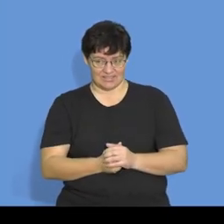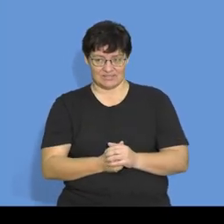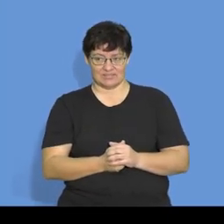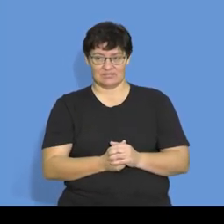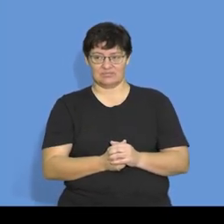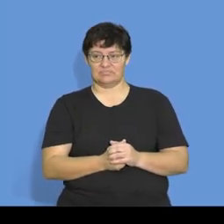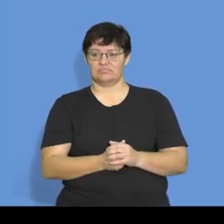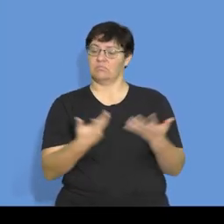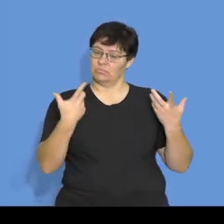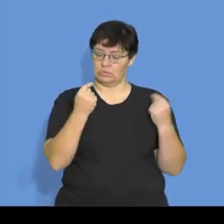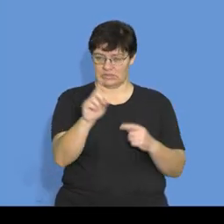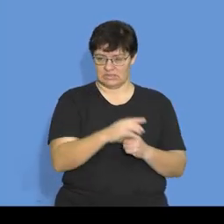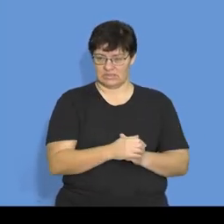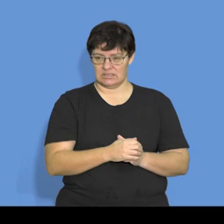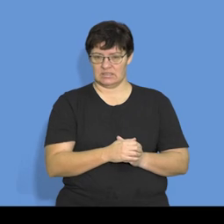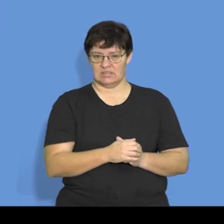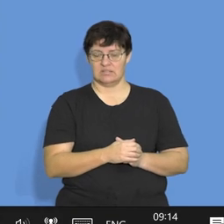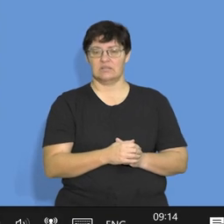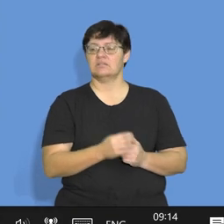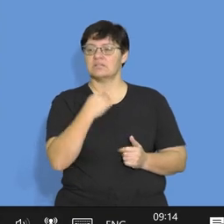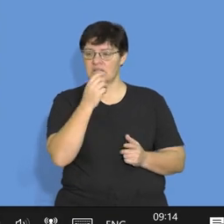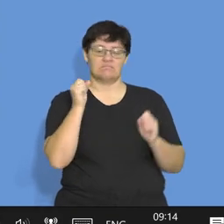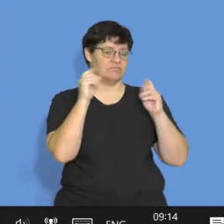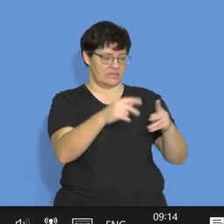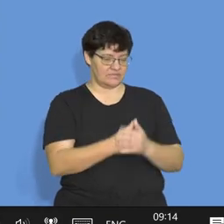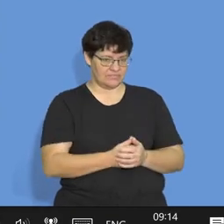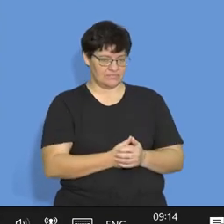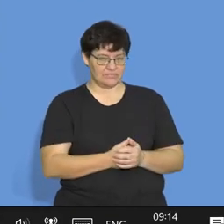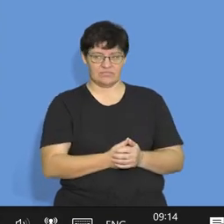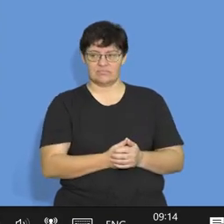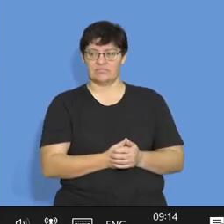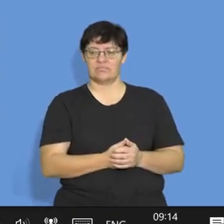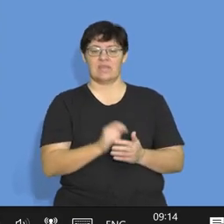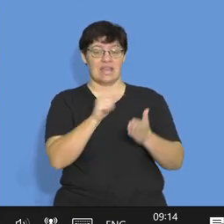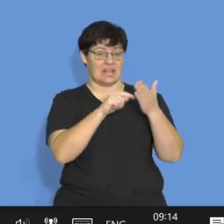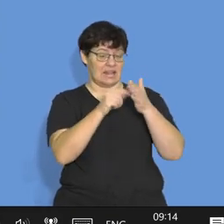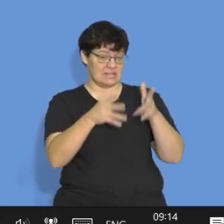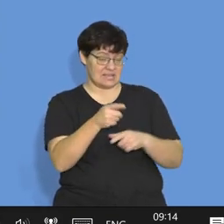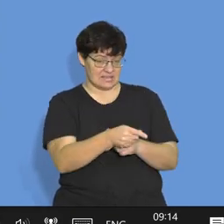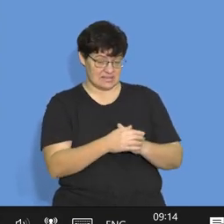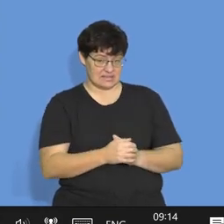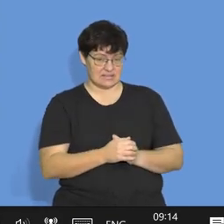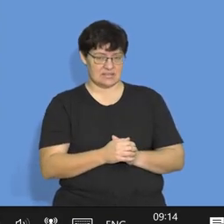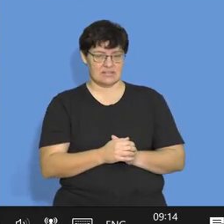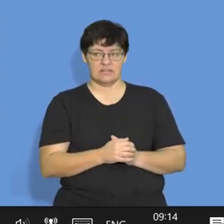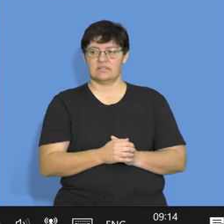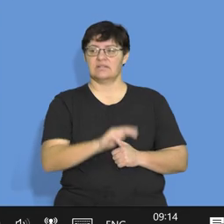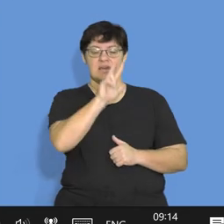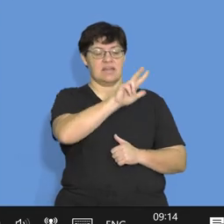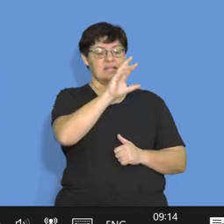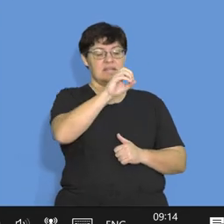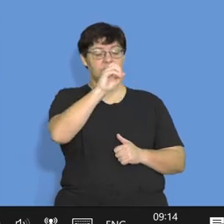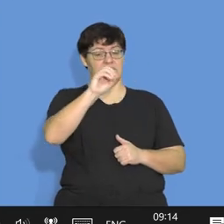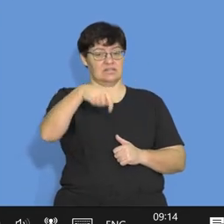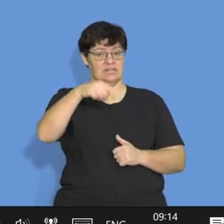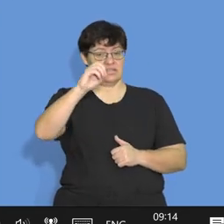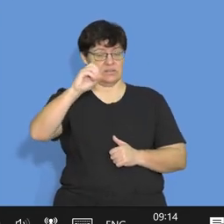this is what I do. Immediately, I say, fine. Take out my calculator. There we go. 800,000 is my